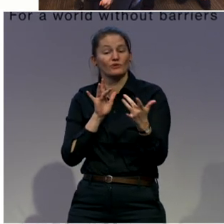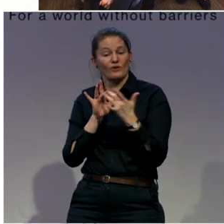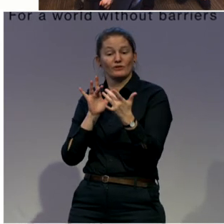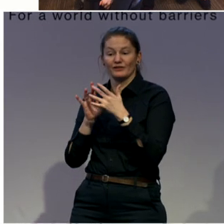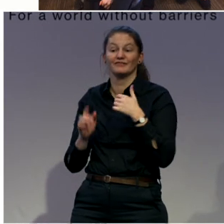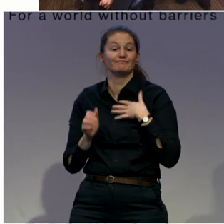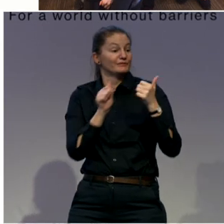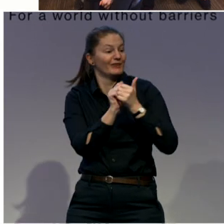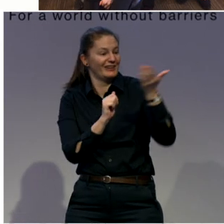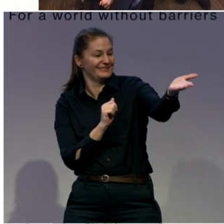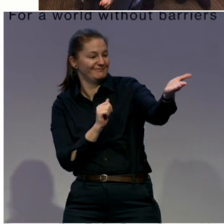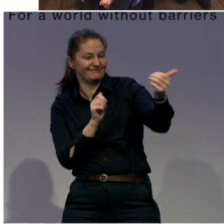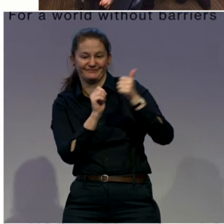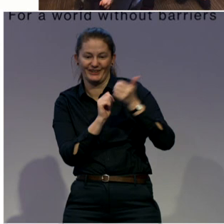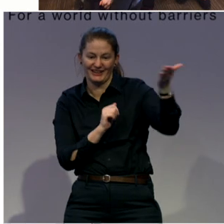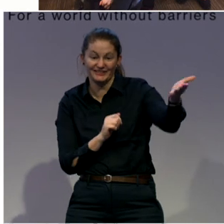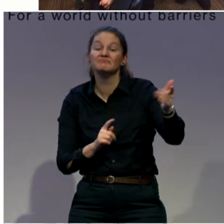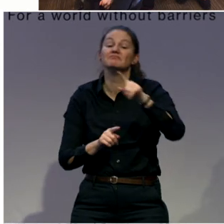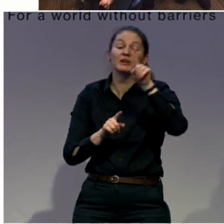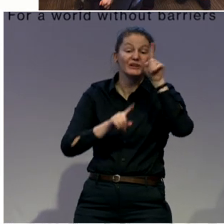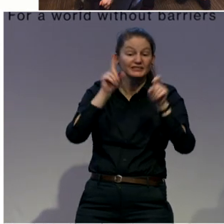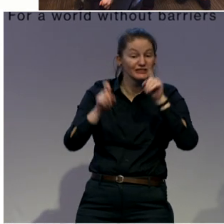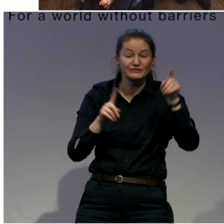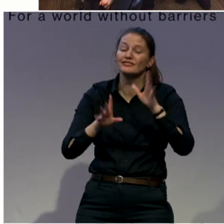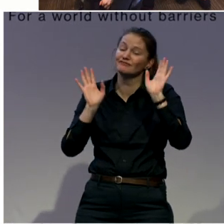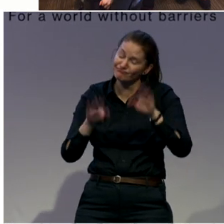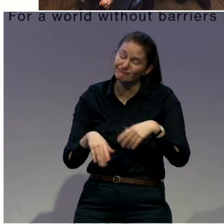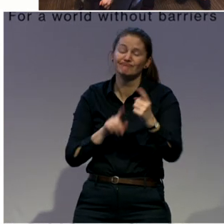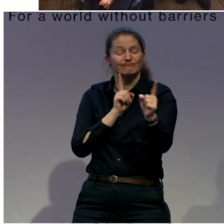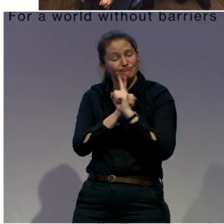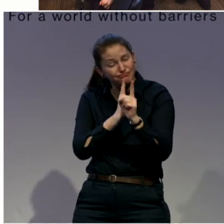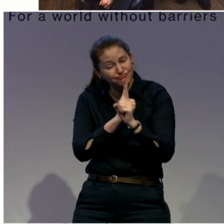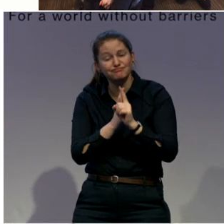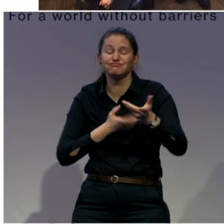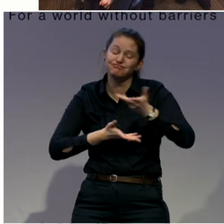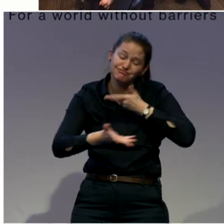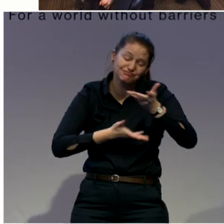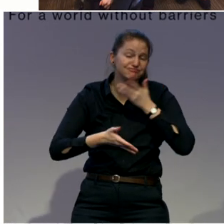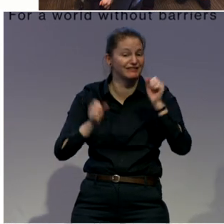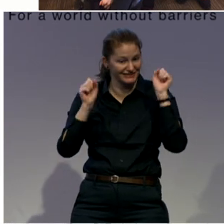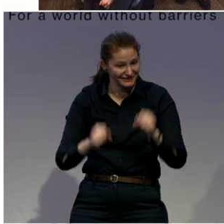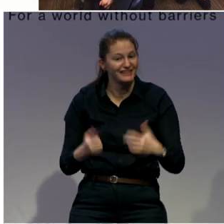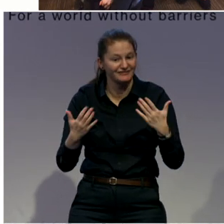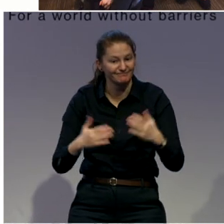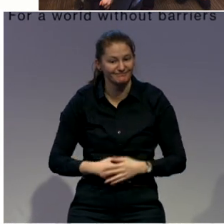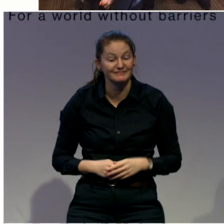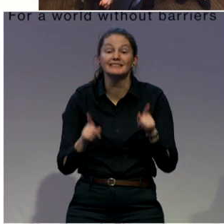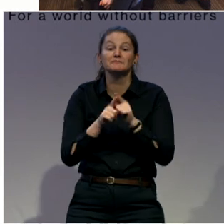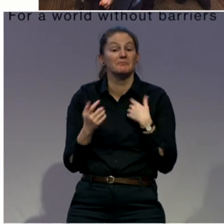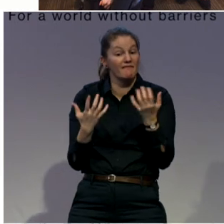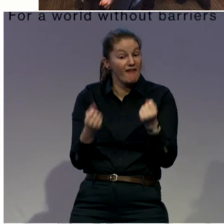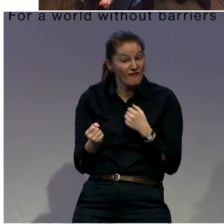come up to us afterwards if you have questions. We also have some lovely brochures, courtesy of our marketing department, to share with you.